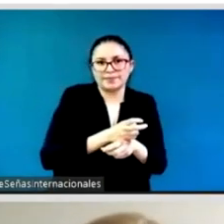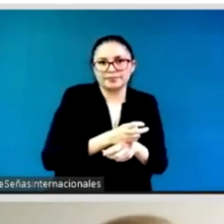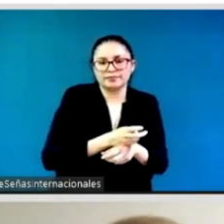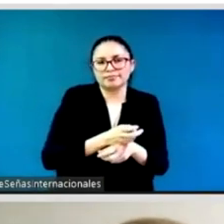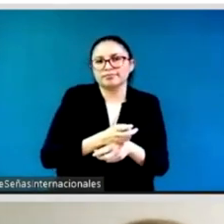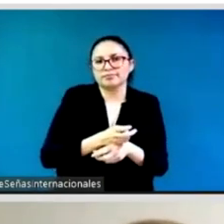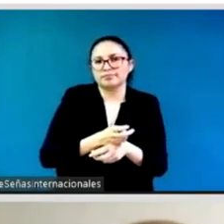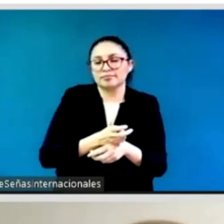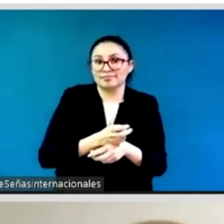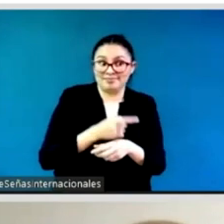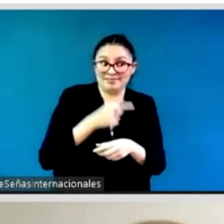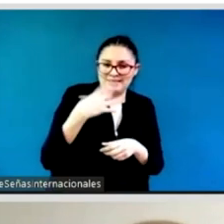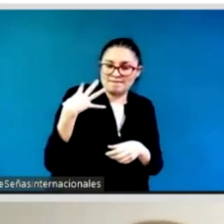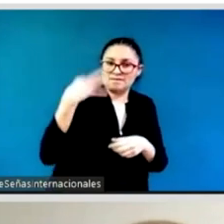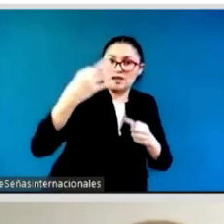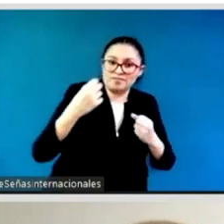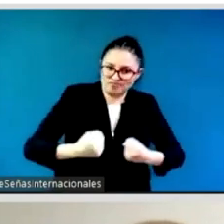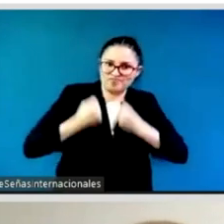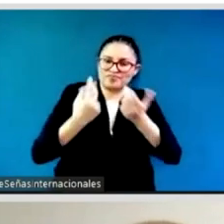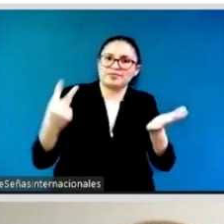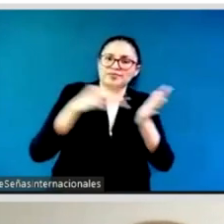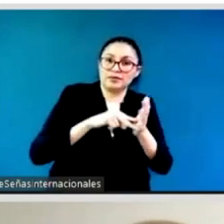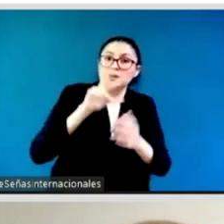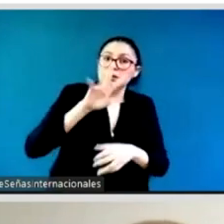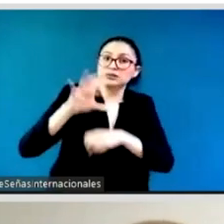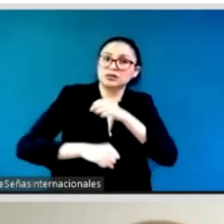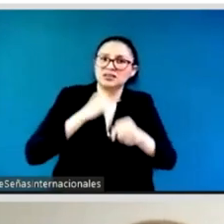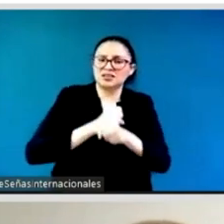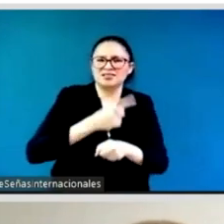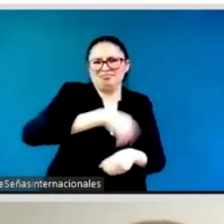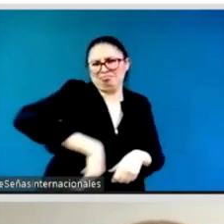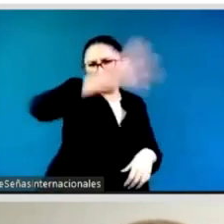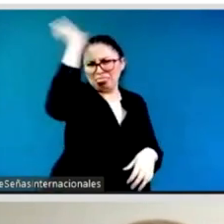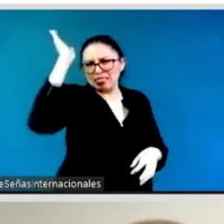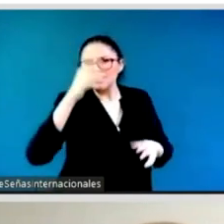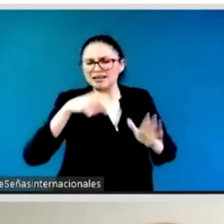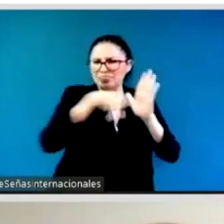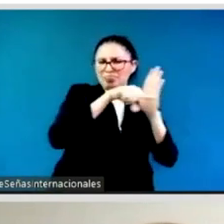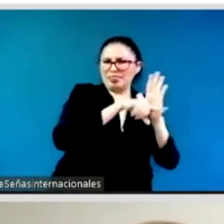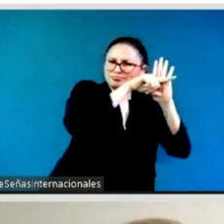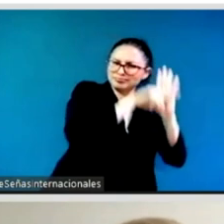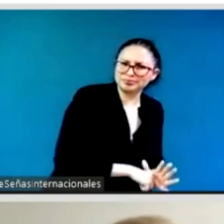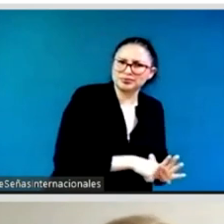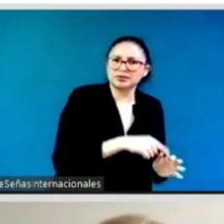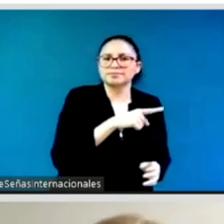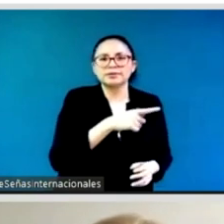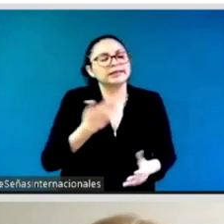violence and i think that what ipu is doing in the last assembly in in the last assembly was